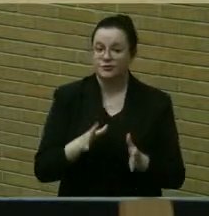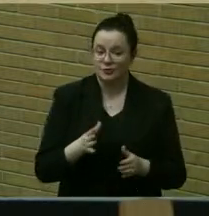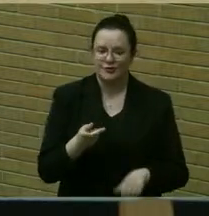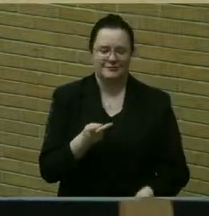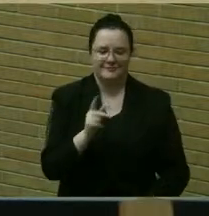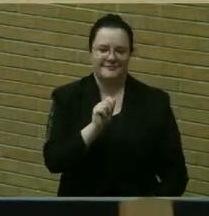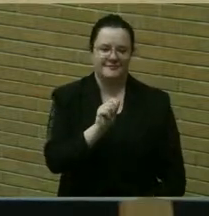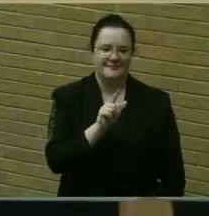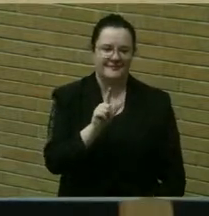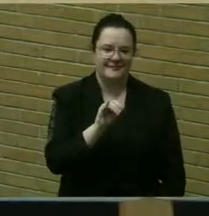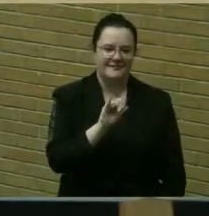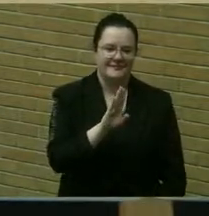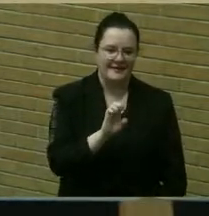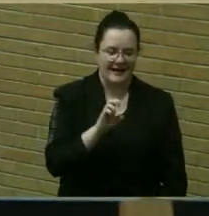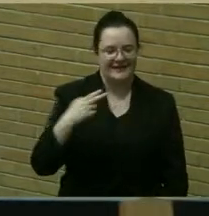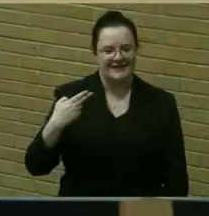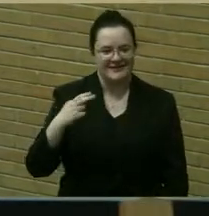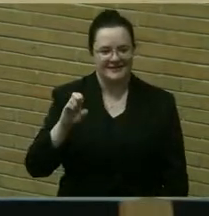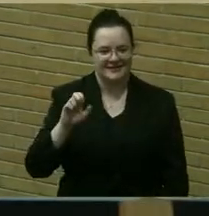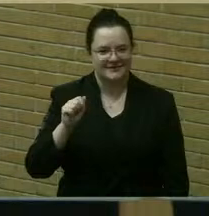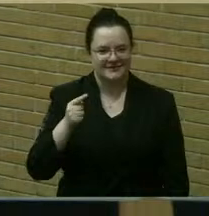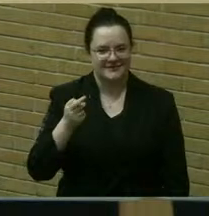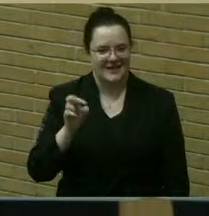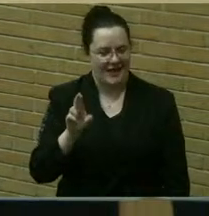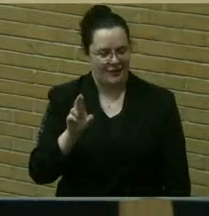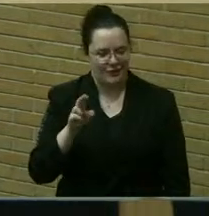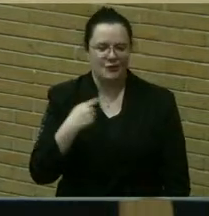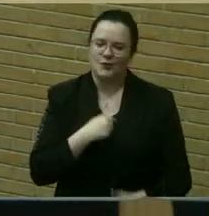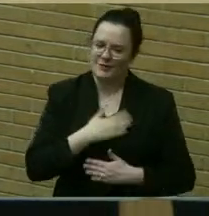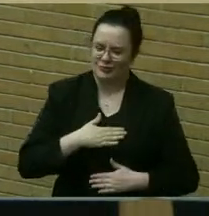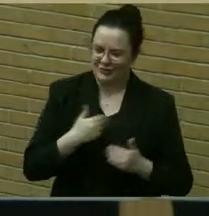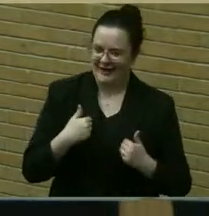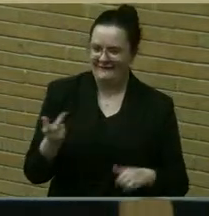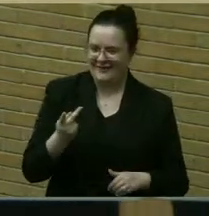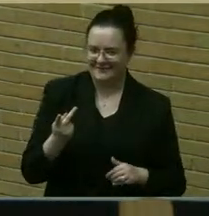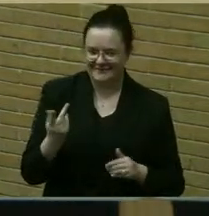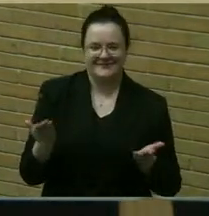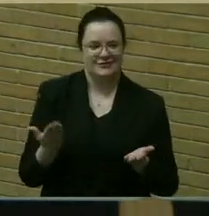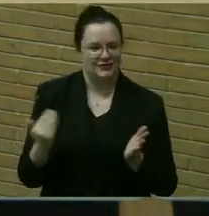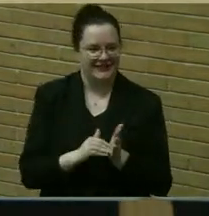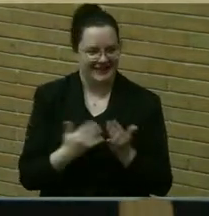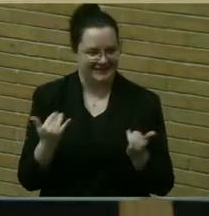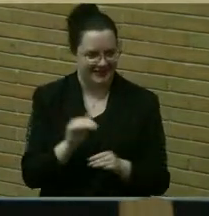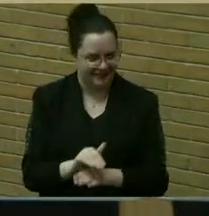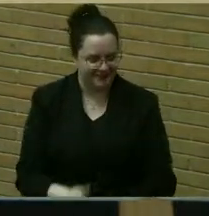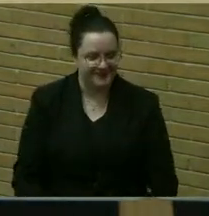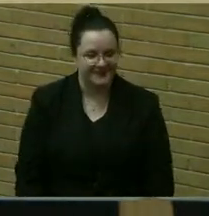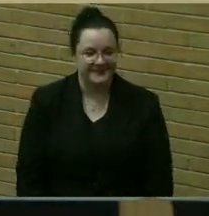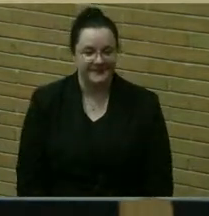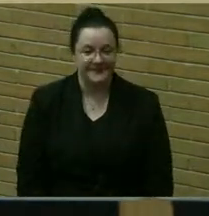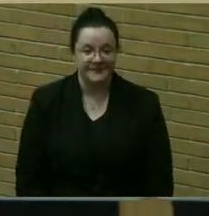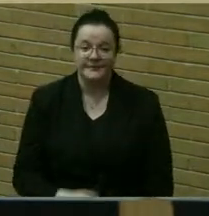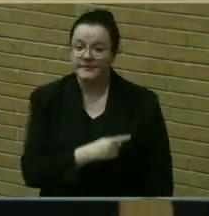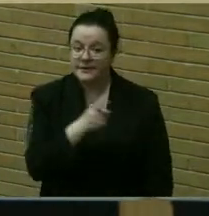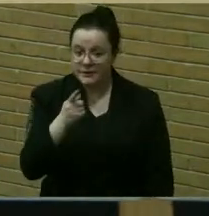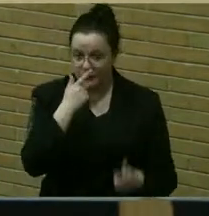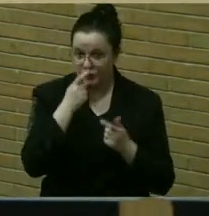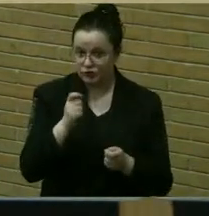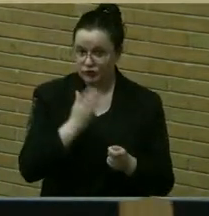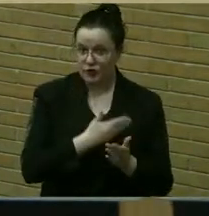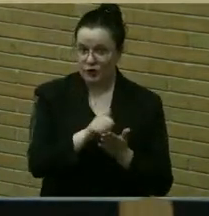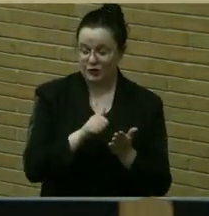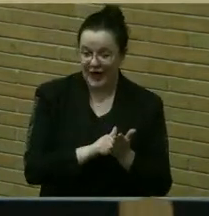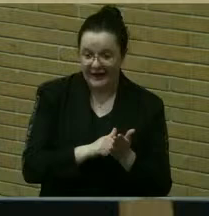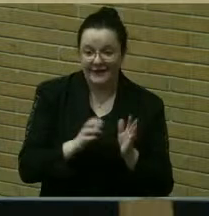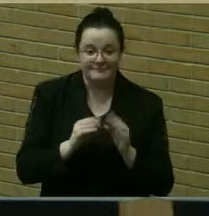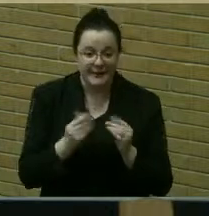do that job, and we appreciate having them here again tonight. If you're interested in our agenda, I